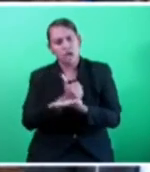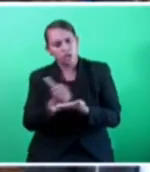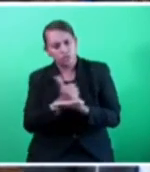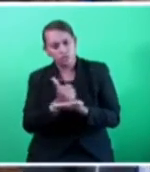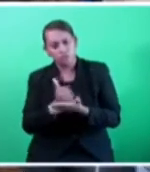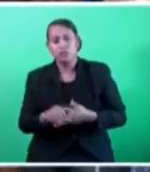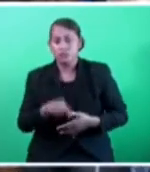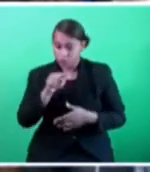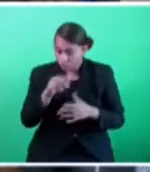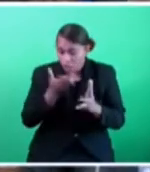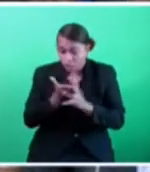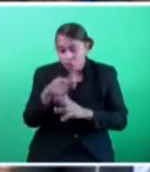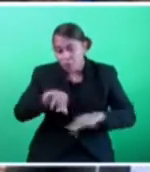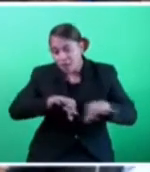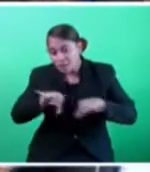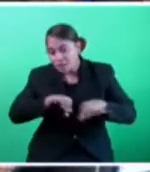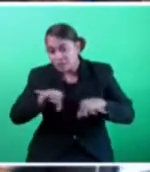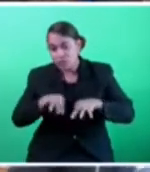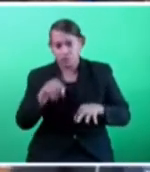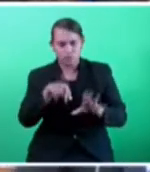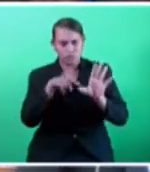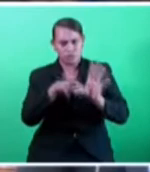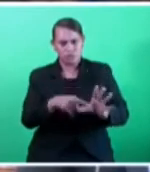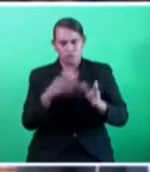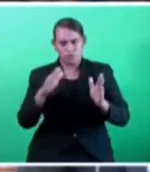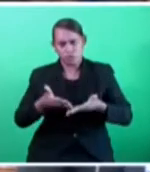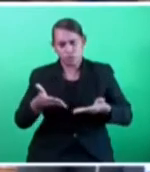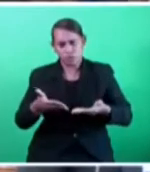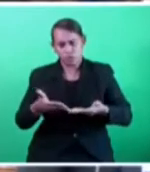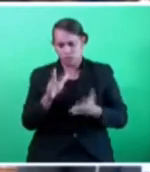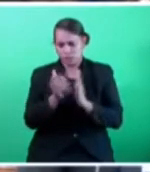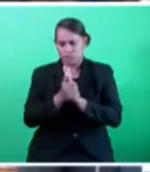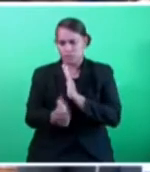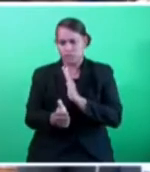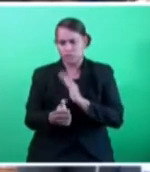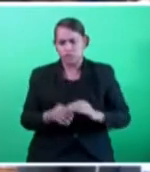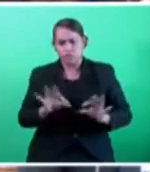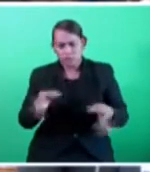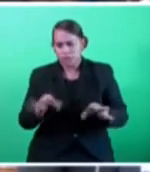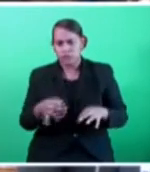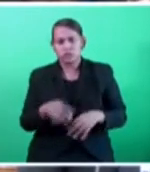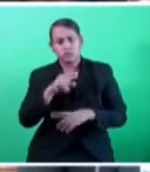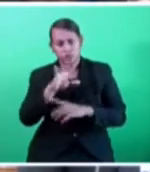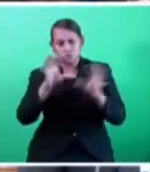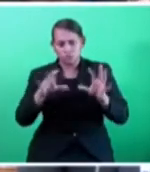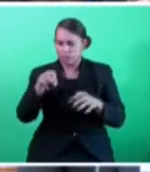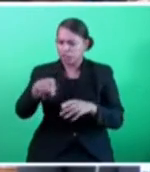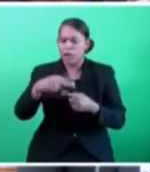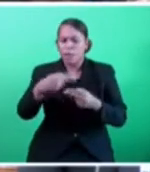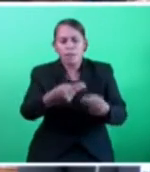initiative, youths will be introduced to skills in gardening, tree planting, and climate change